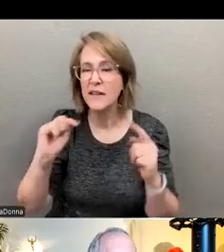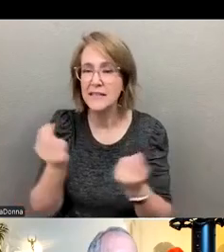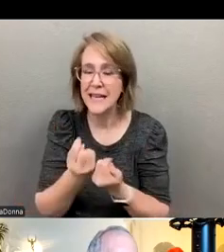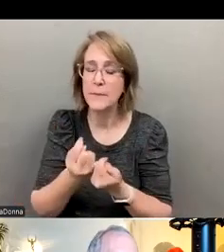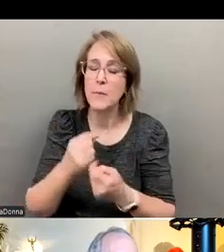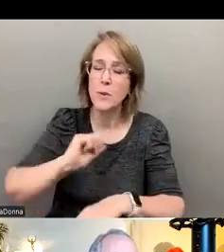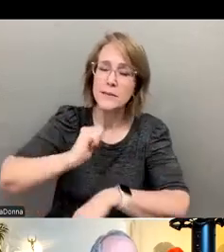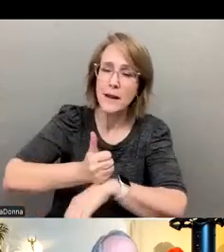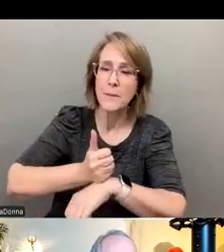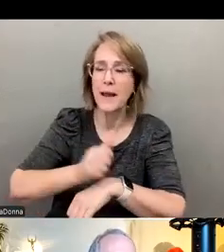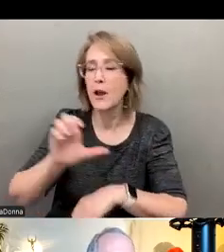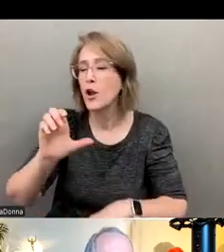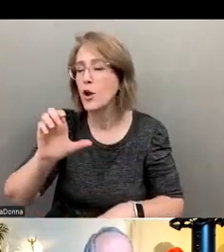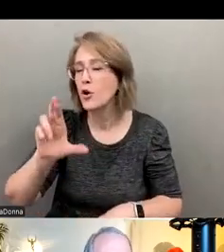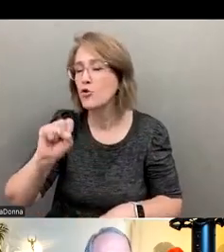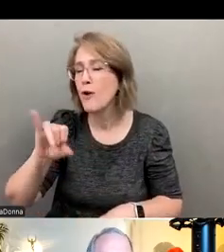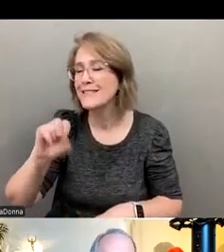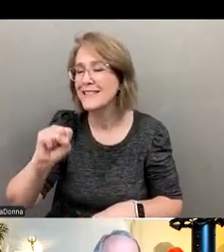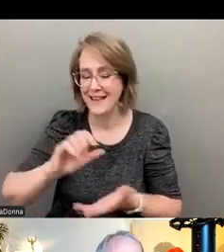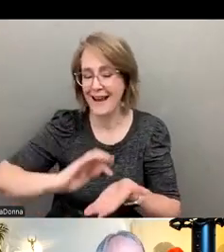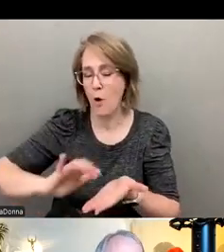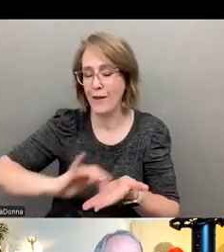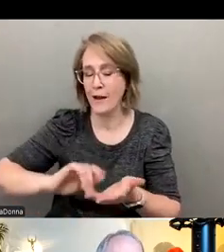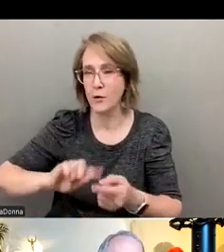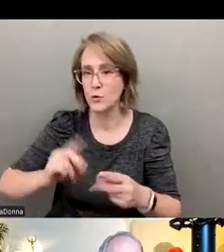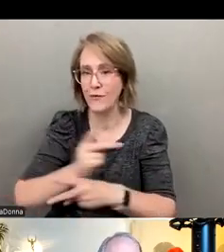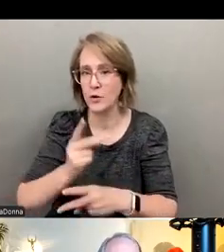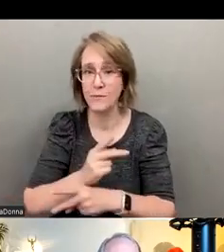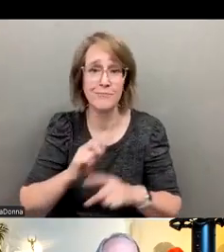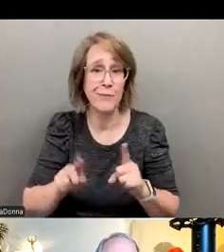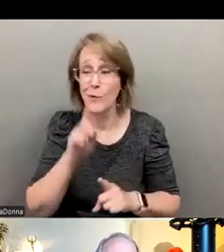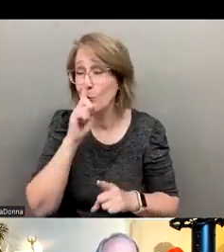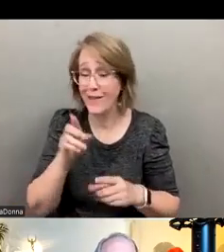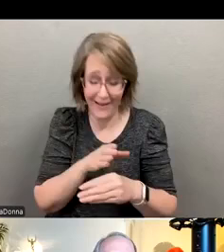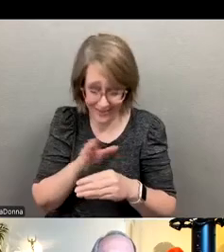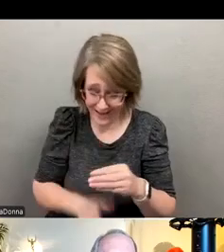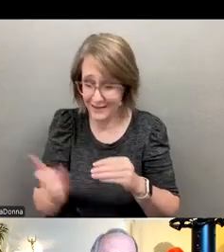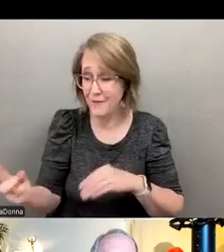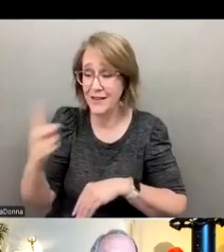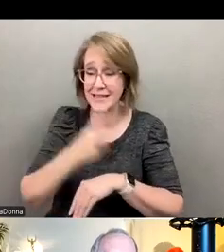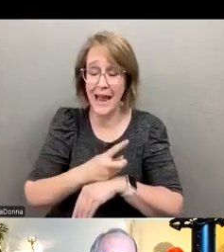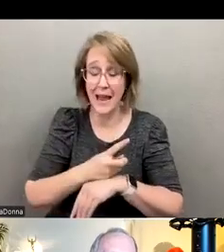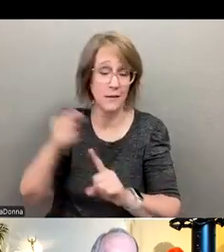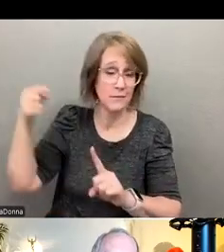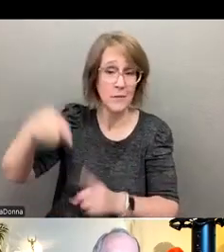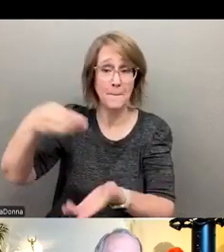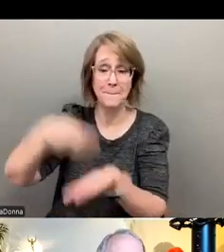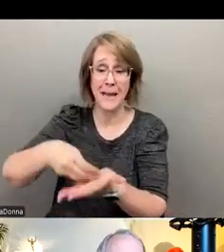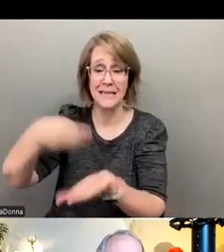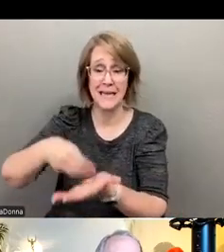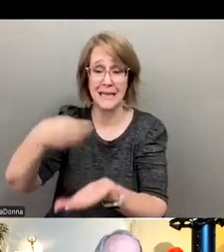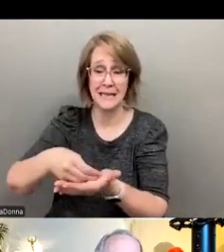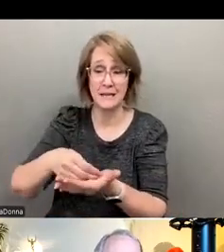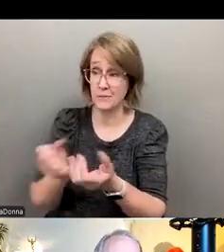to try to get to this. But at the end of the day, Chris, Phil, Dr. Chuck, there has to be the funding to support the